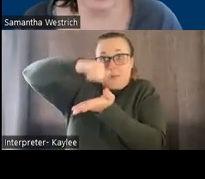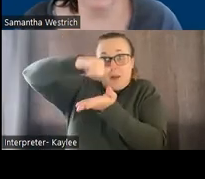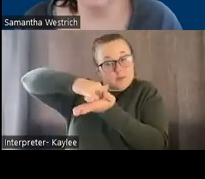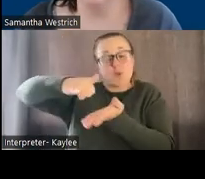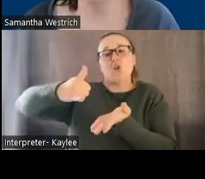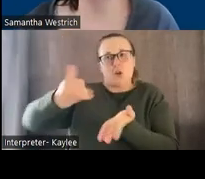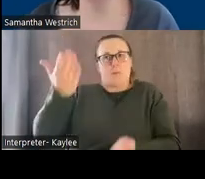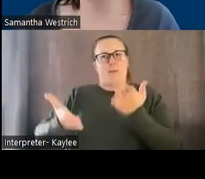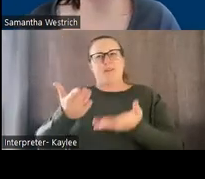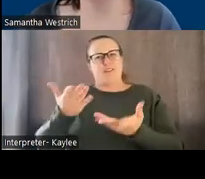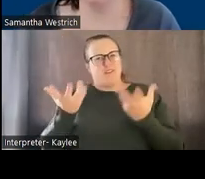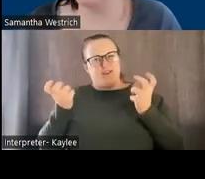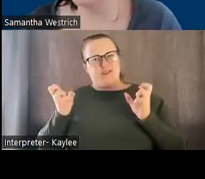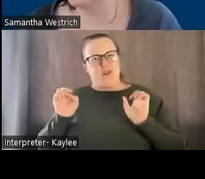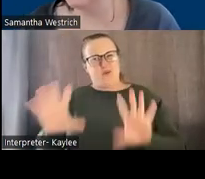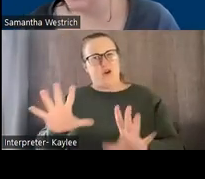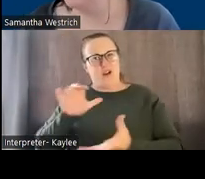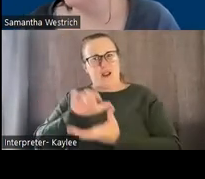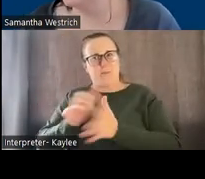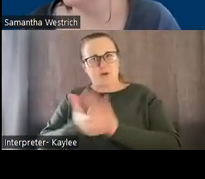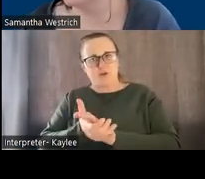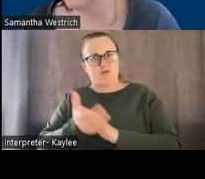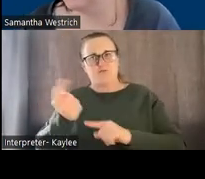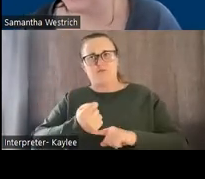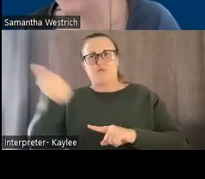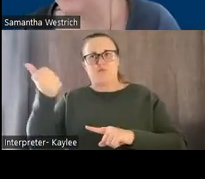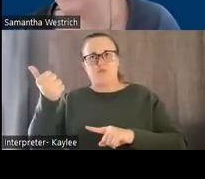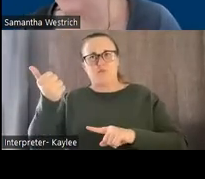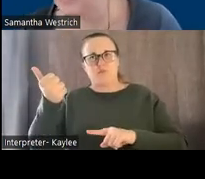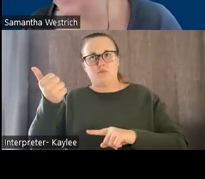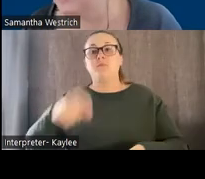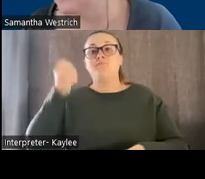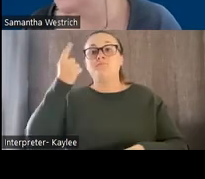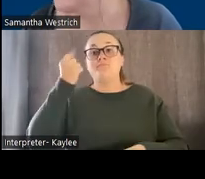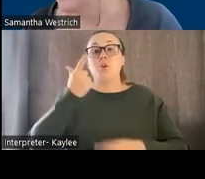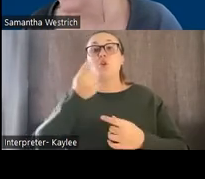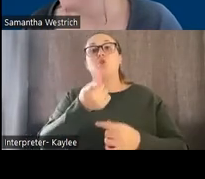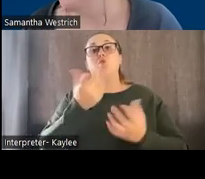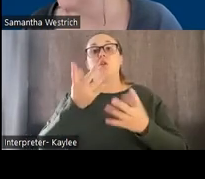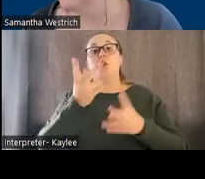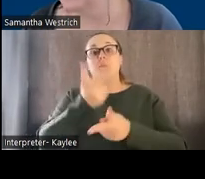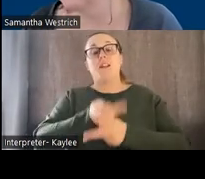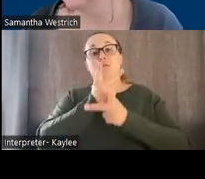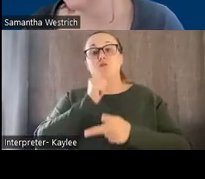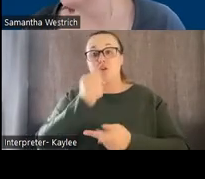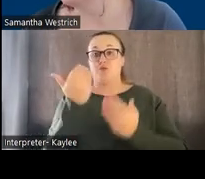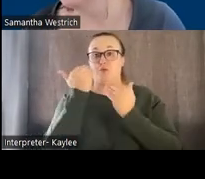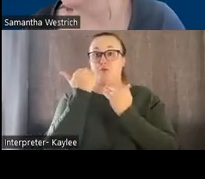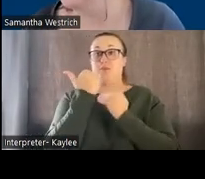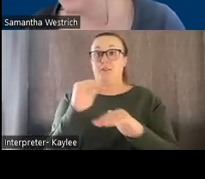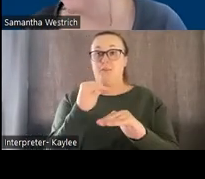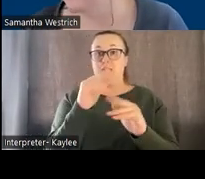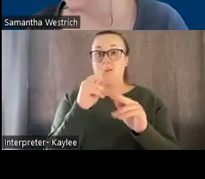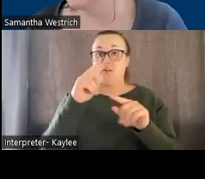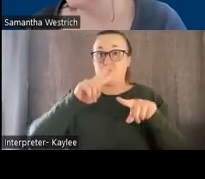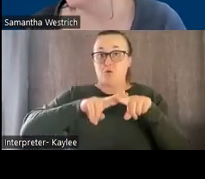to change. We always want to be careful to not restrict vocabulary from individual individuals. Sometimes that's a great teaching